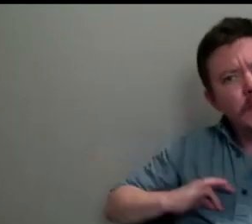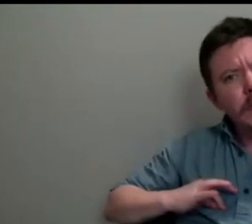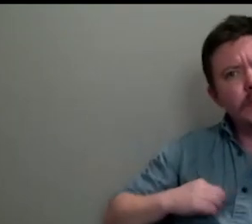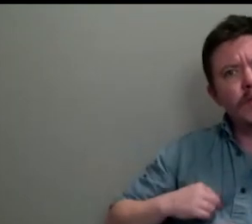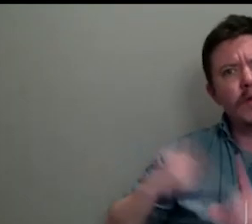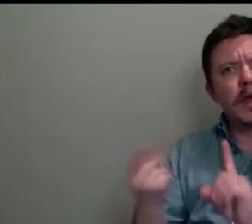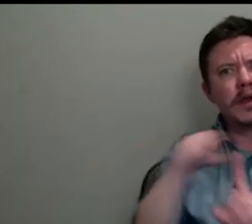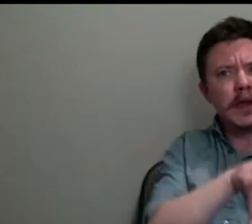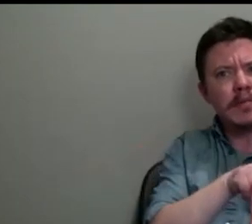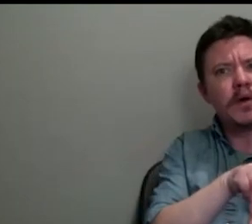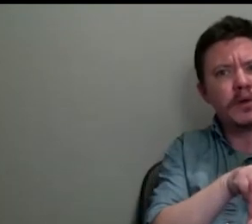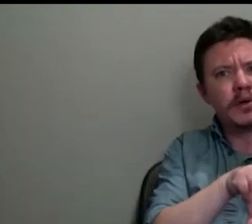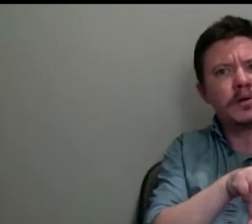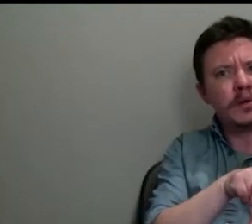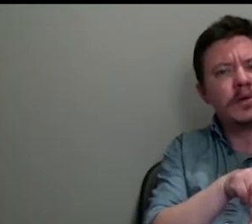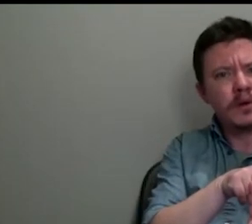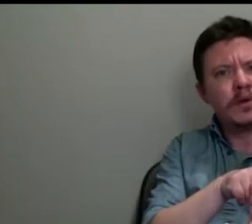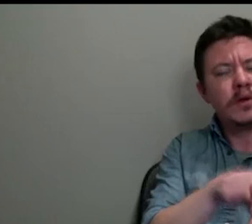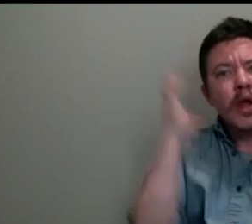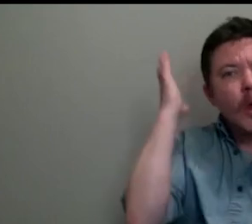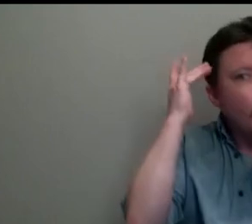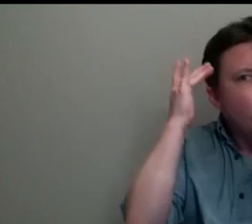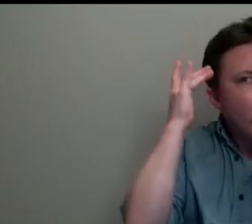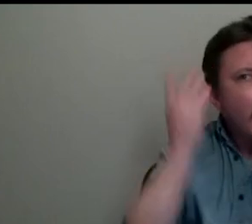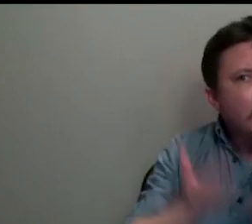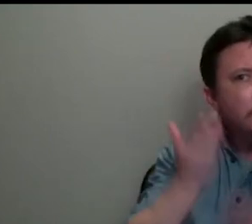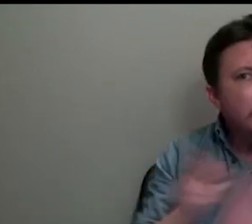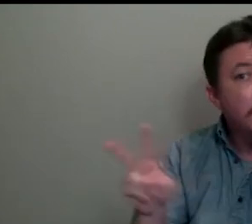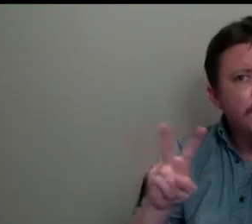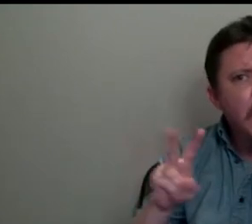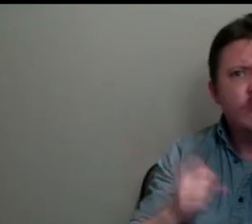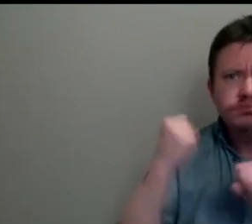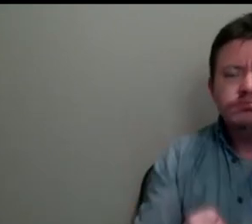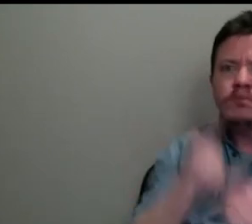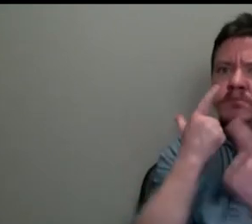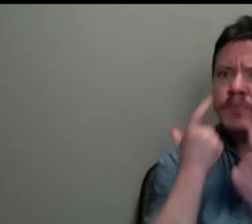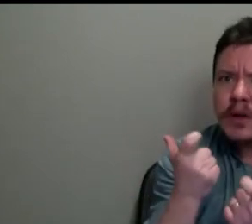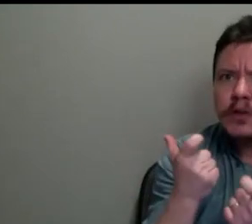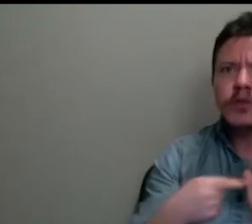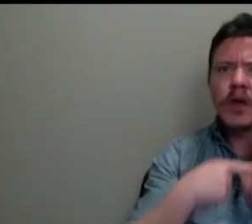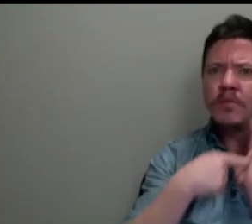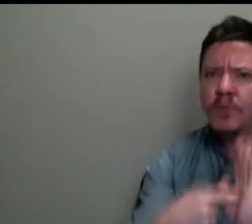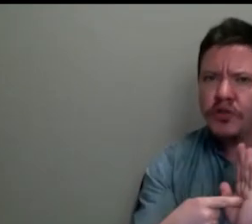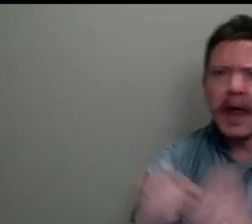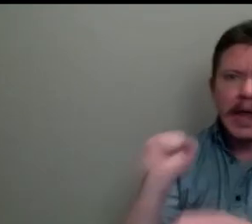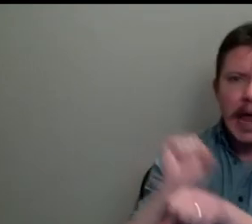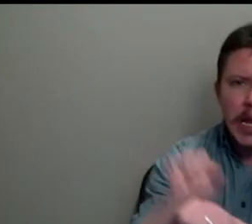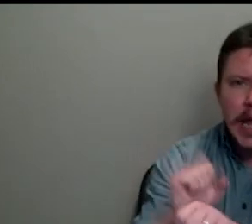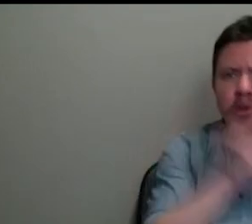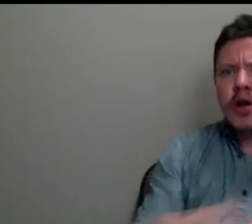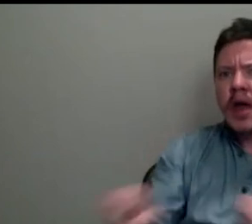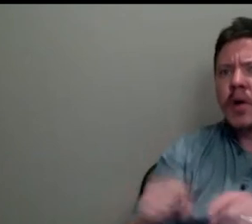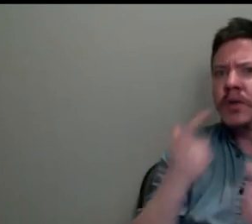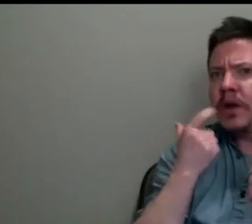why maybe he was so interested in portraying Labour, but also just interested in,